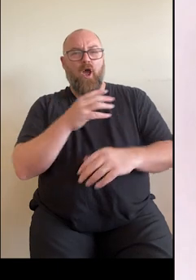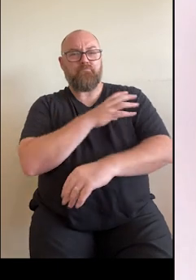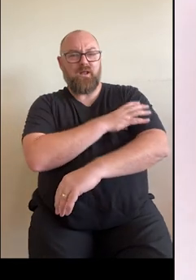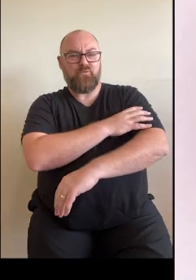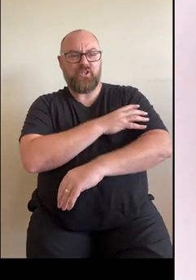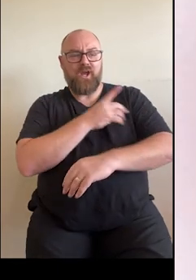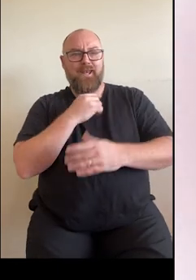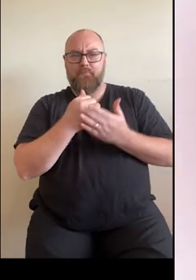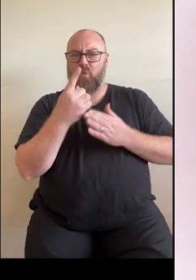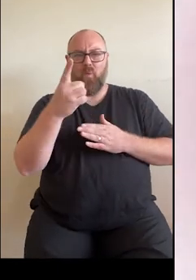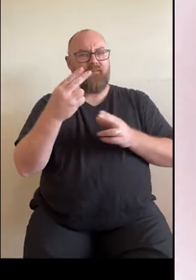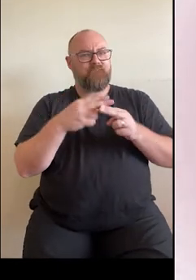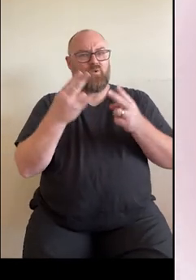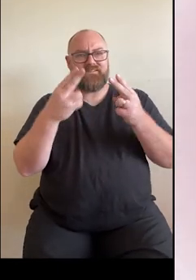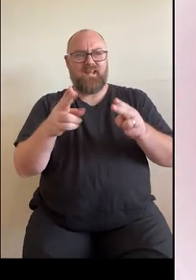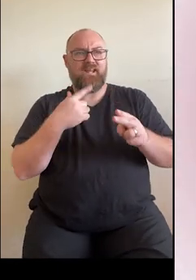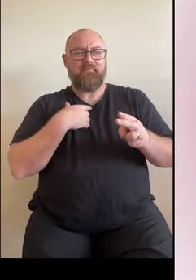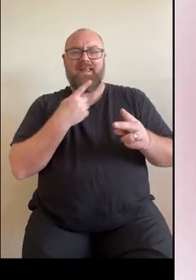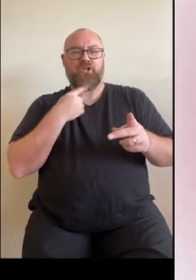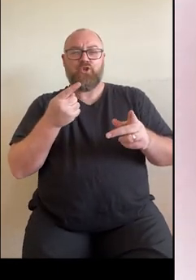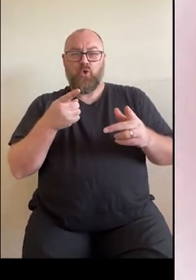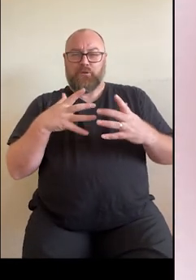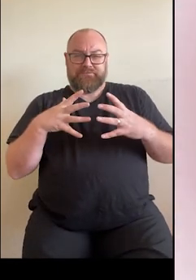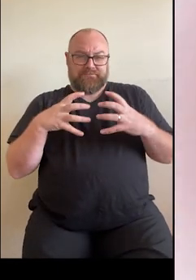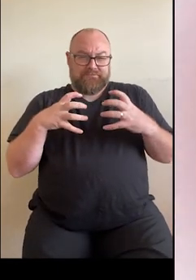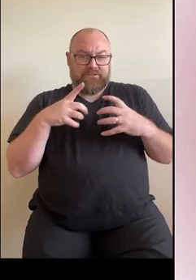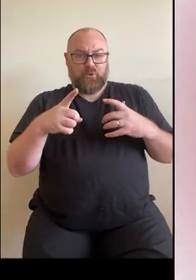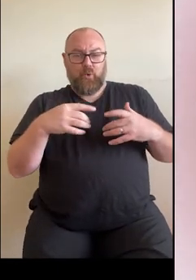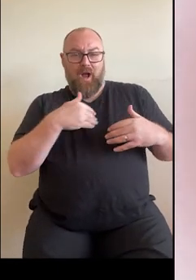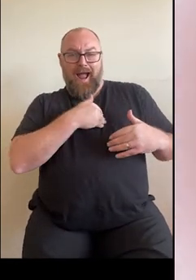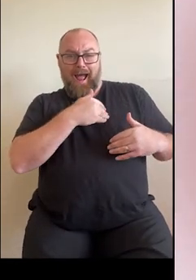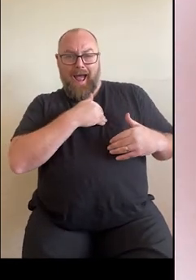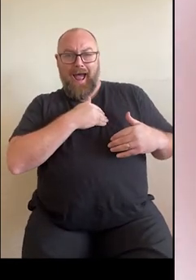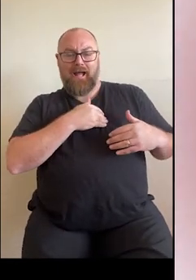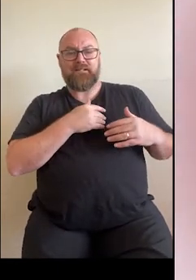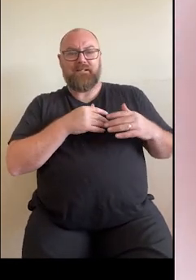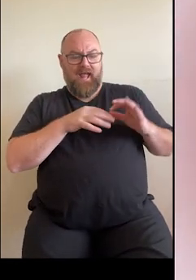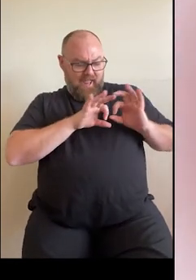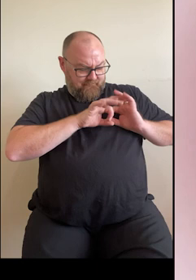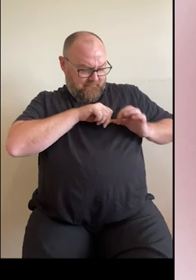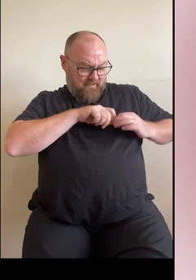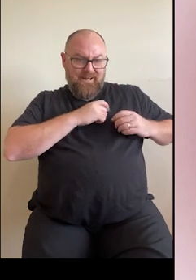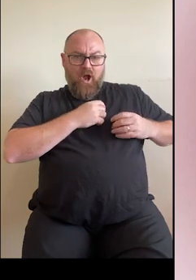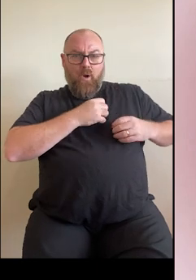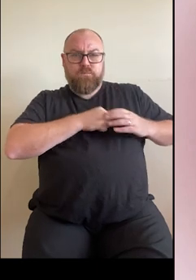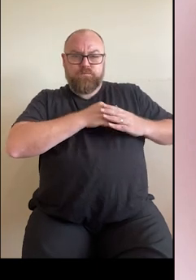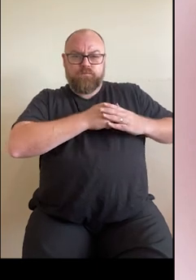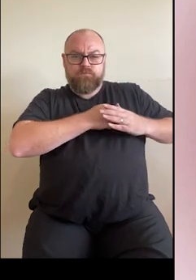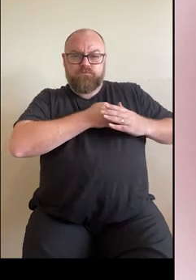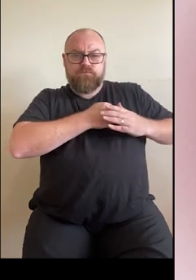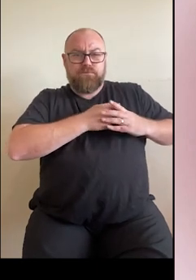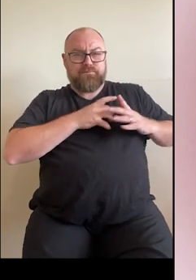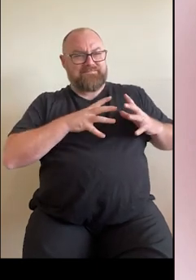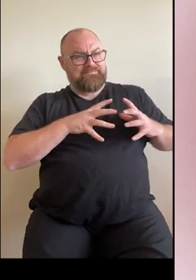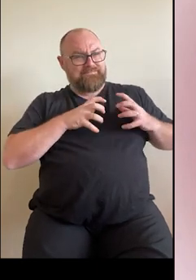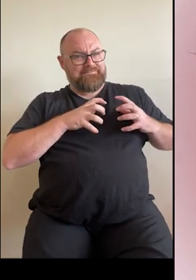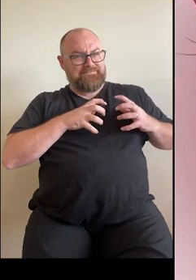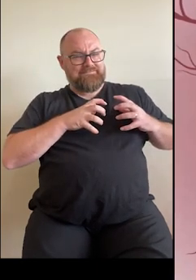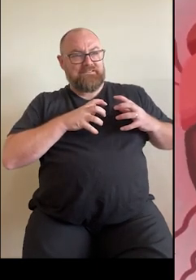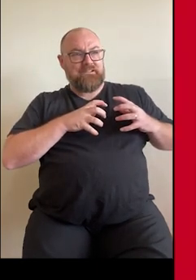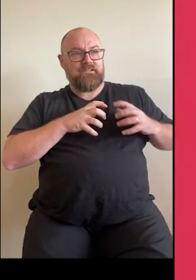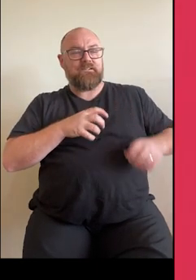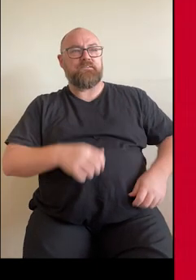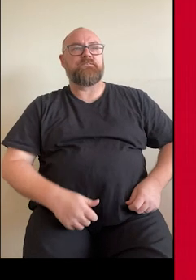puts a strain on your heart and blood vessels. Over time, this raises your chance of having a heart attack or stroke.